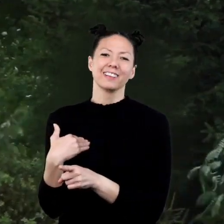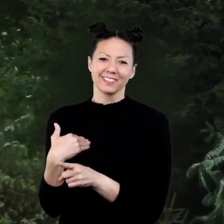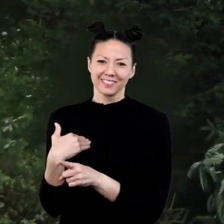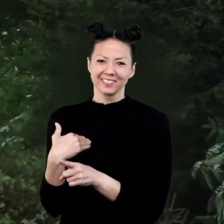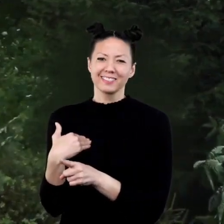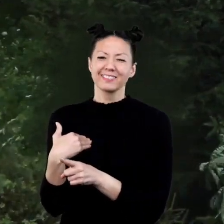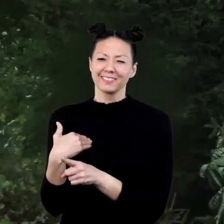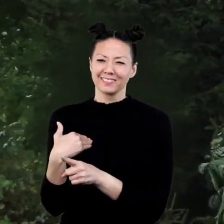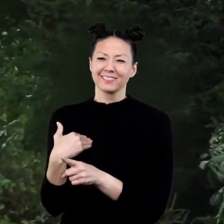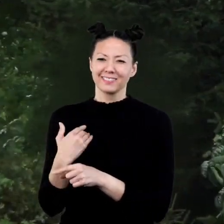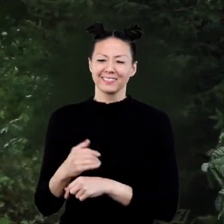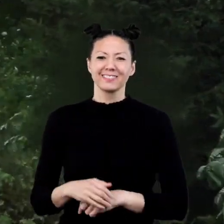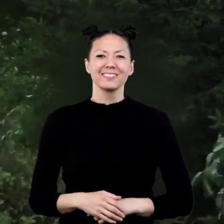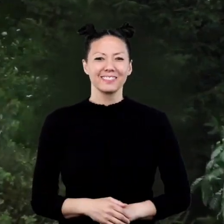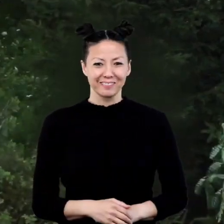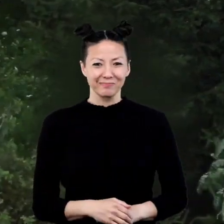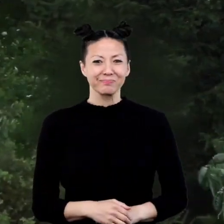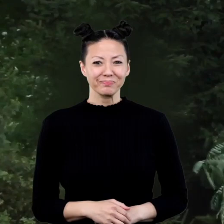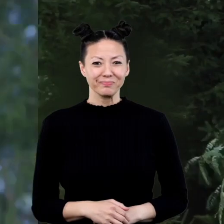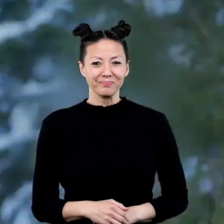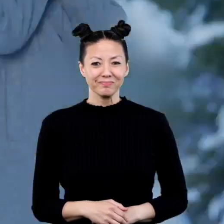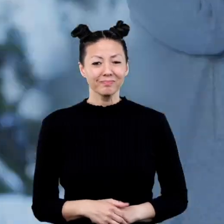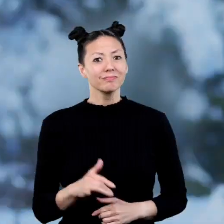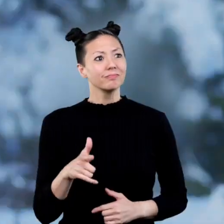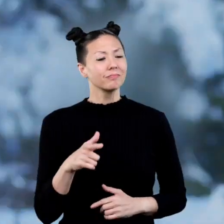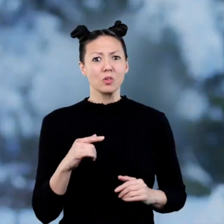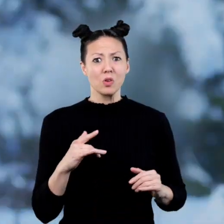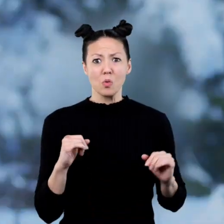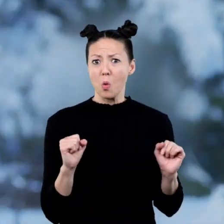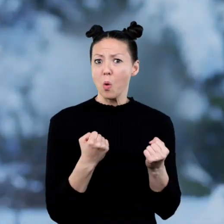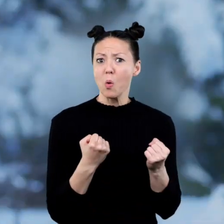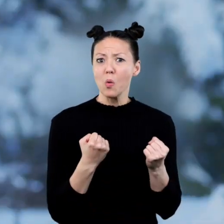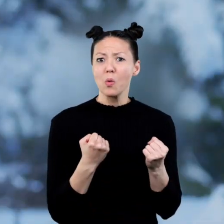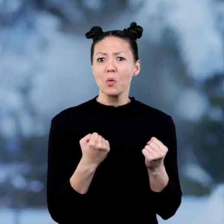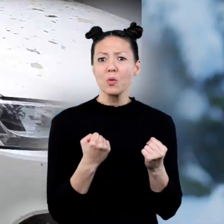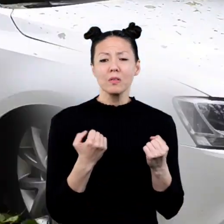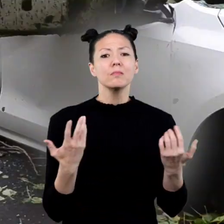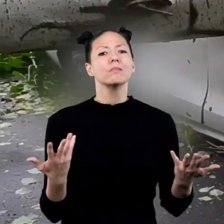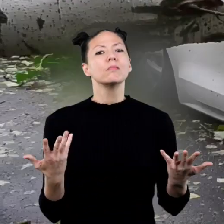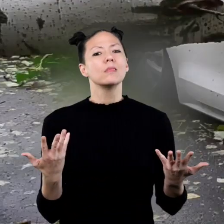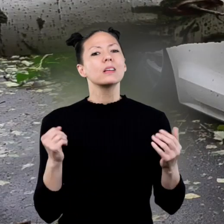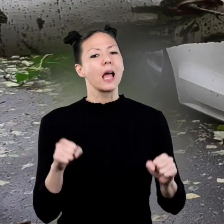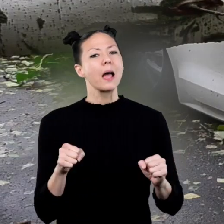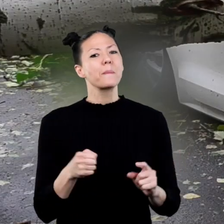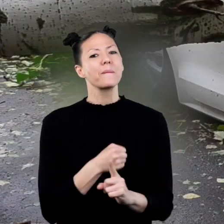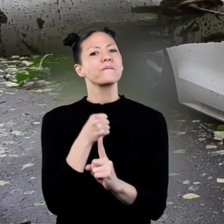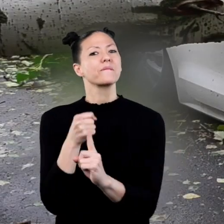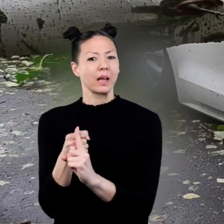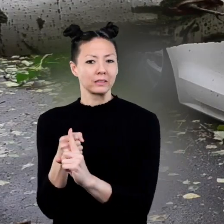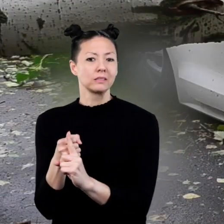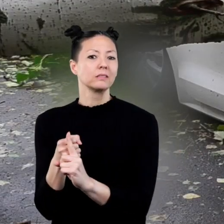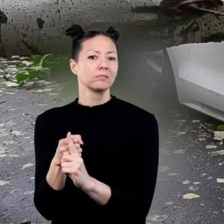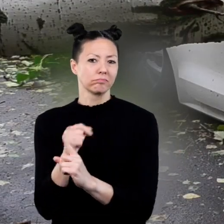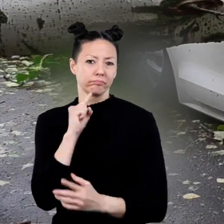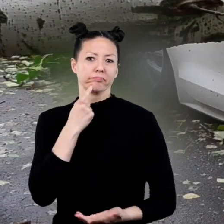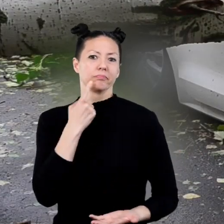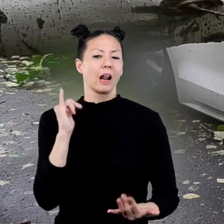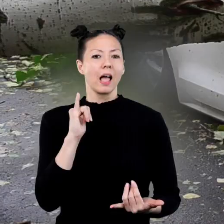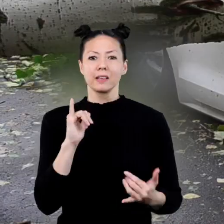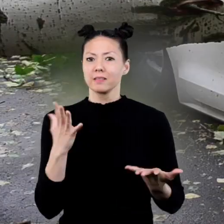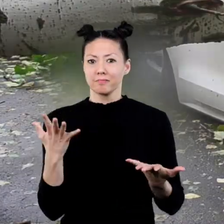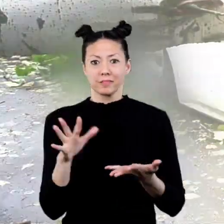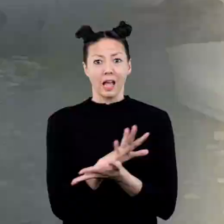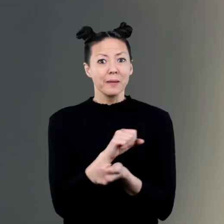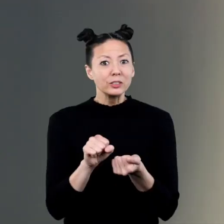also cause some not so wonderful effects, like you getting cold. And sometimes it can have major effects and even